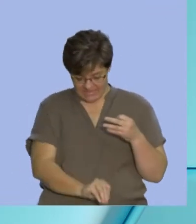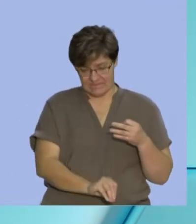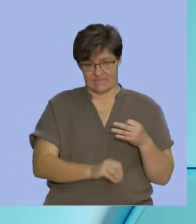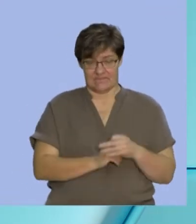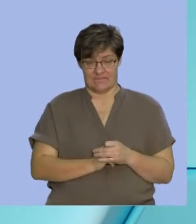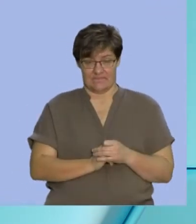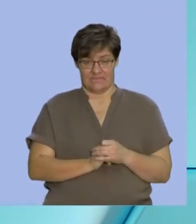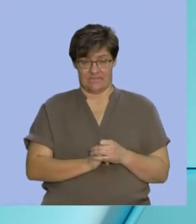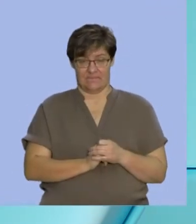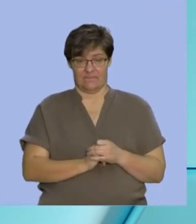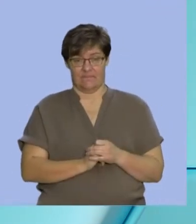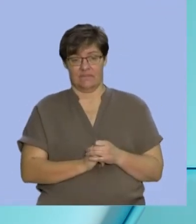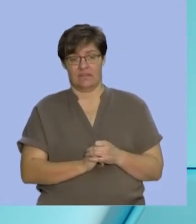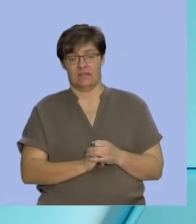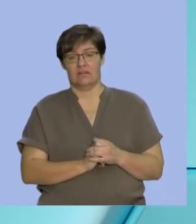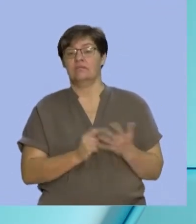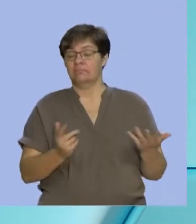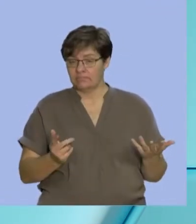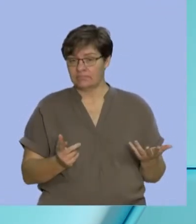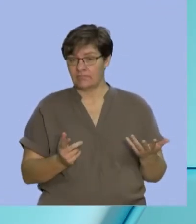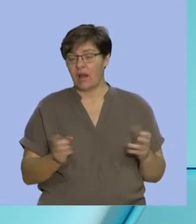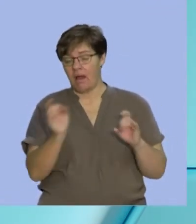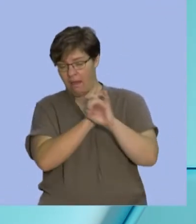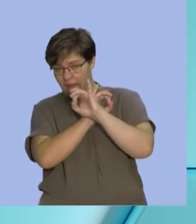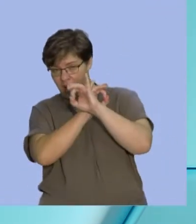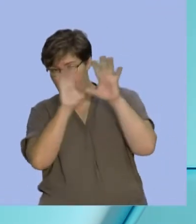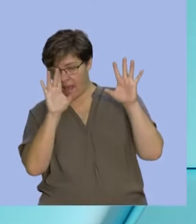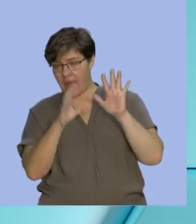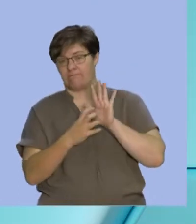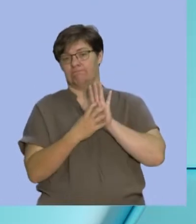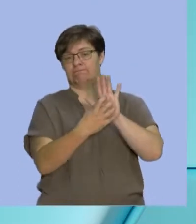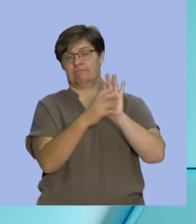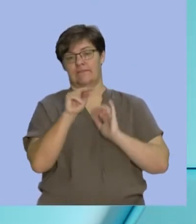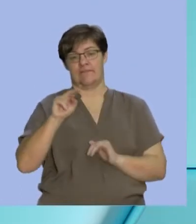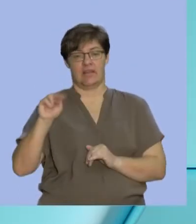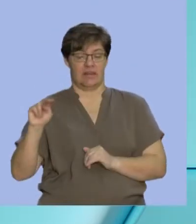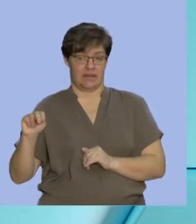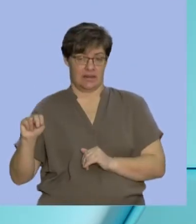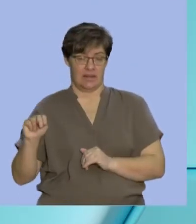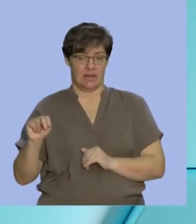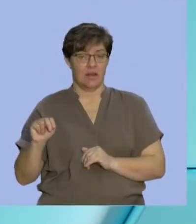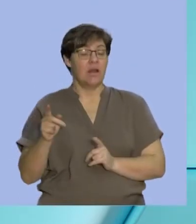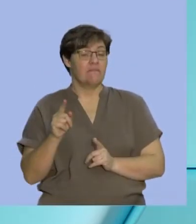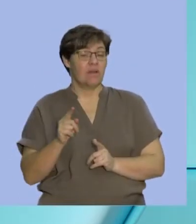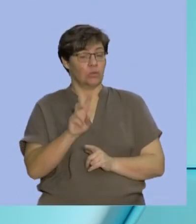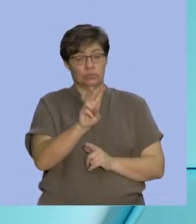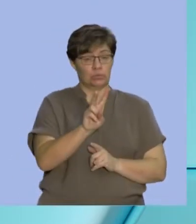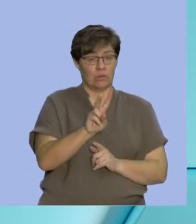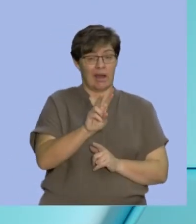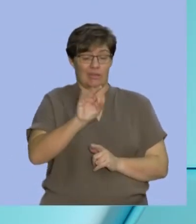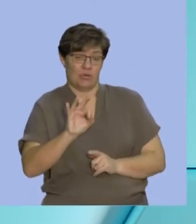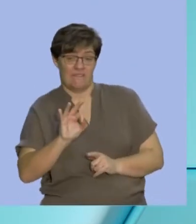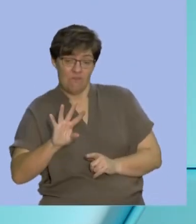And so, we need to get a picture of these Venn diagrams when we have more than two and